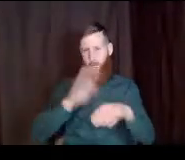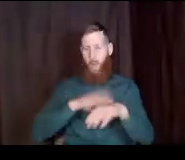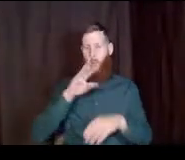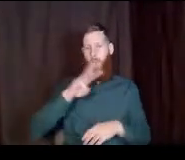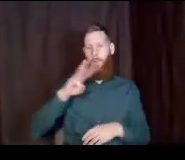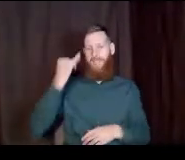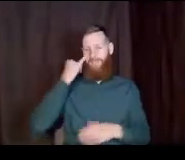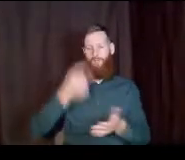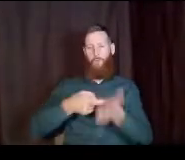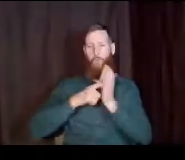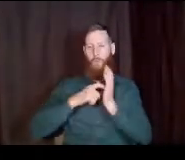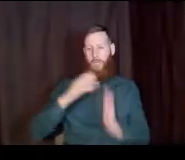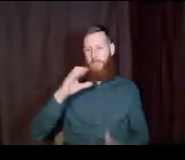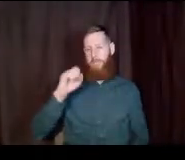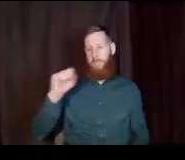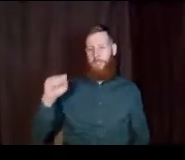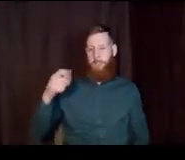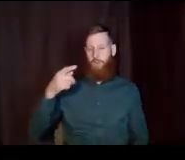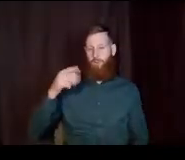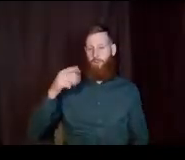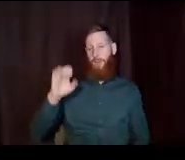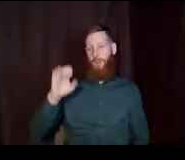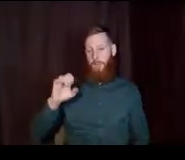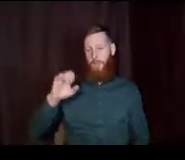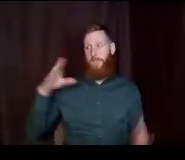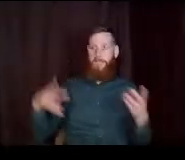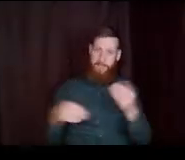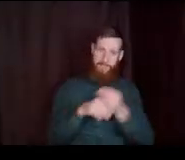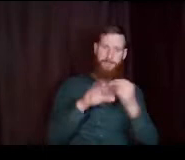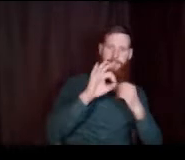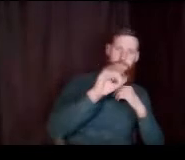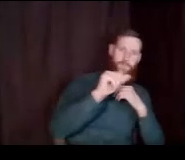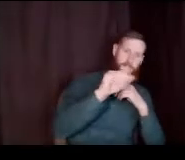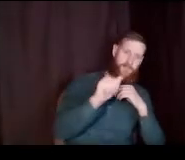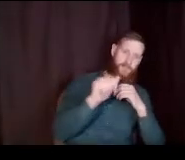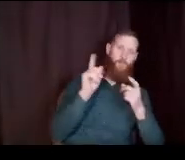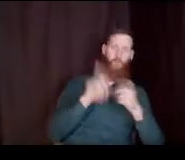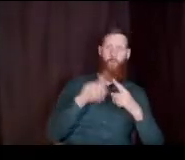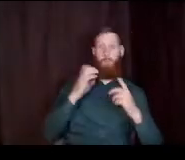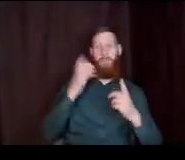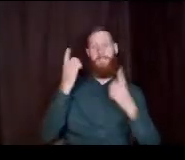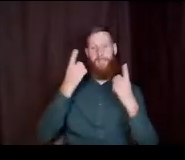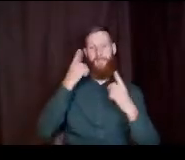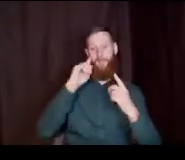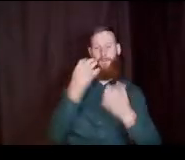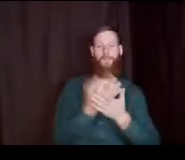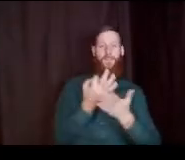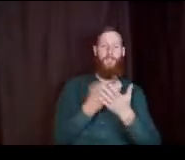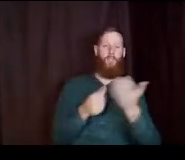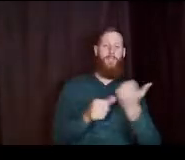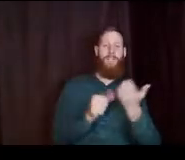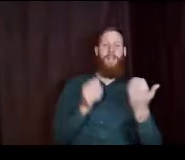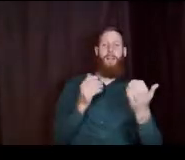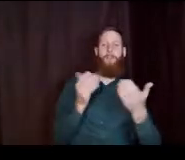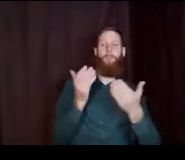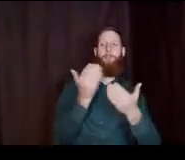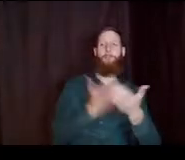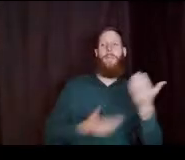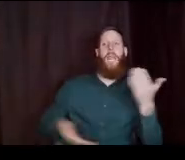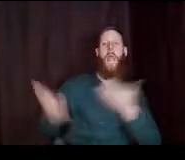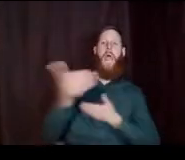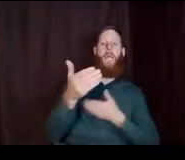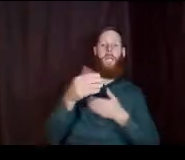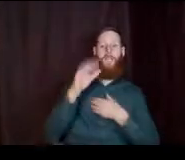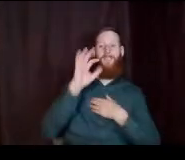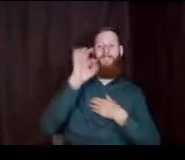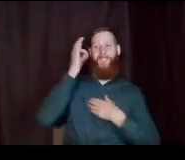require a CSS profile. in addition to the FAFSA to be considered. for financial aid beyond federal aid. and state aid